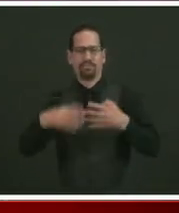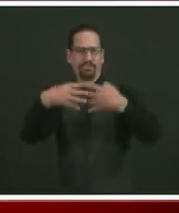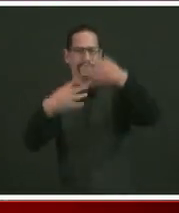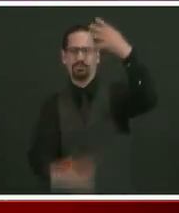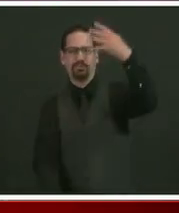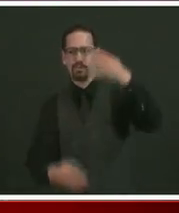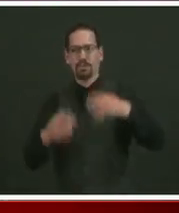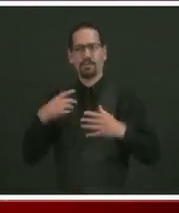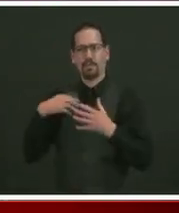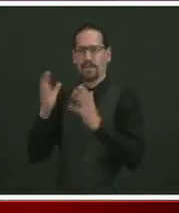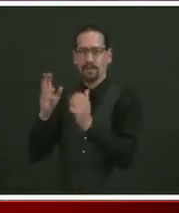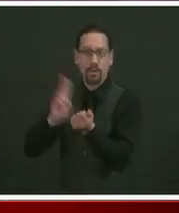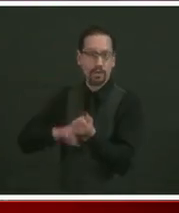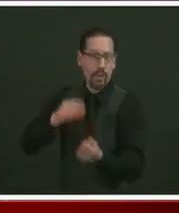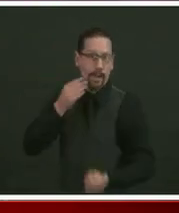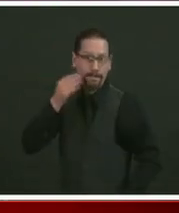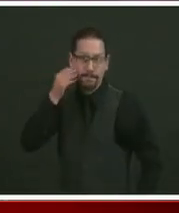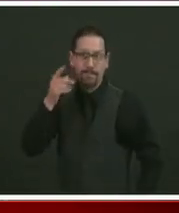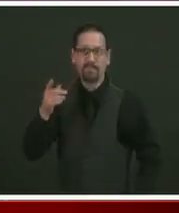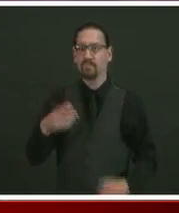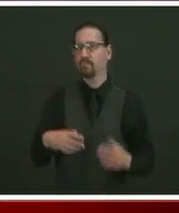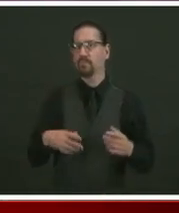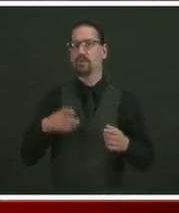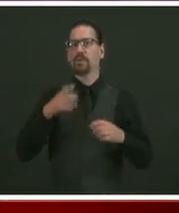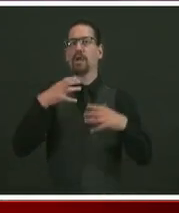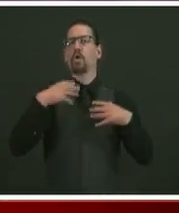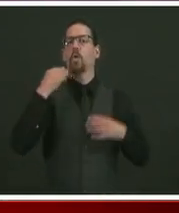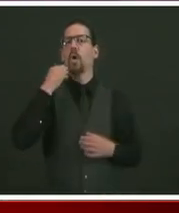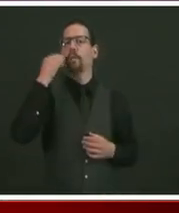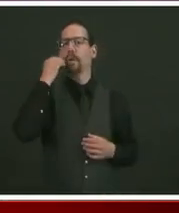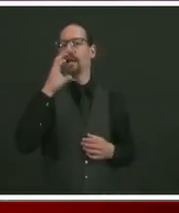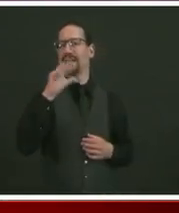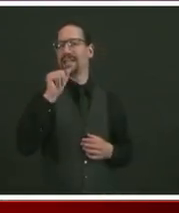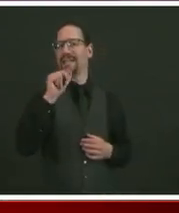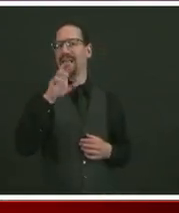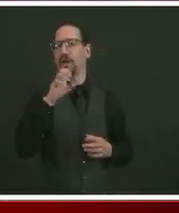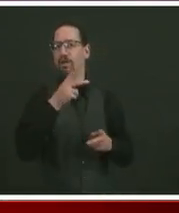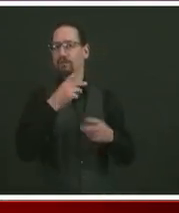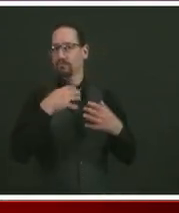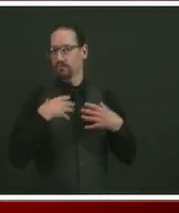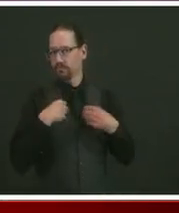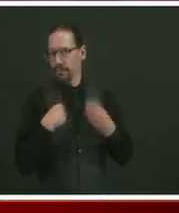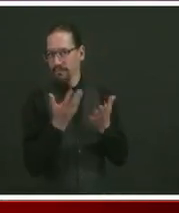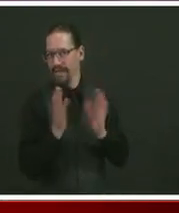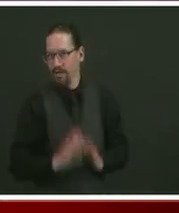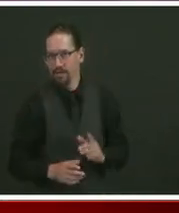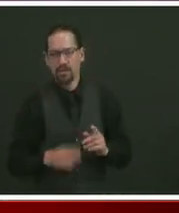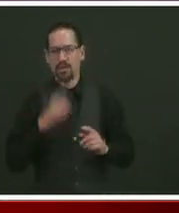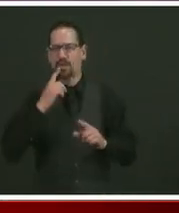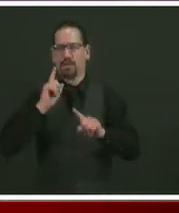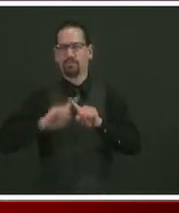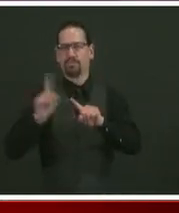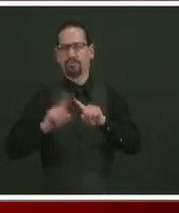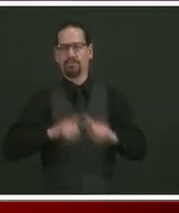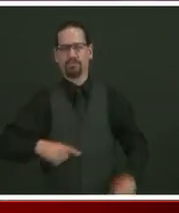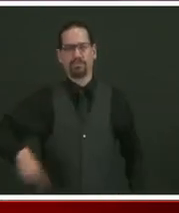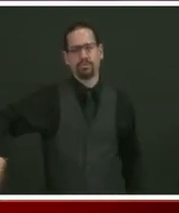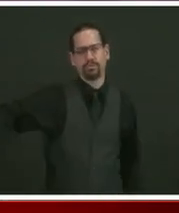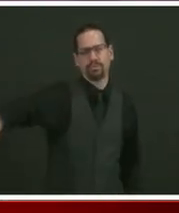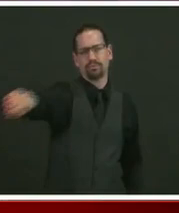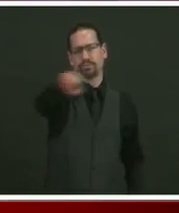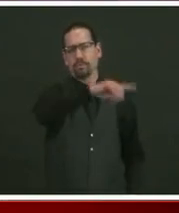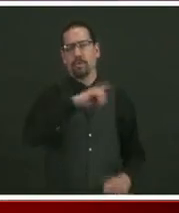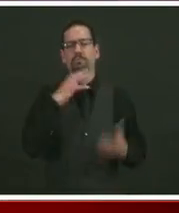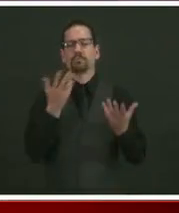home care providers. You have all been unbelievably collaborative, cooperative, creative, and worked with us to